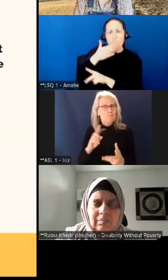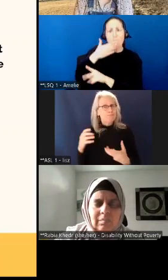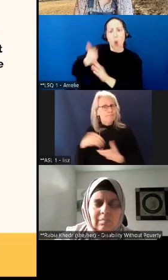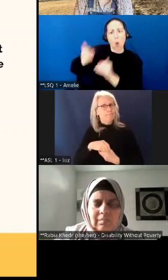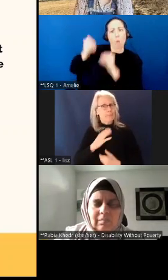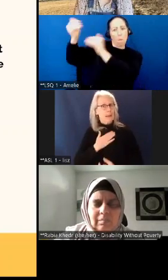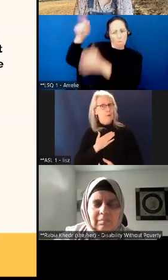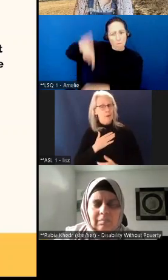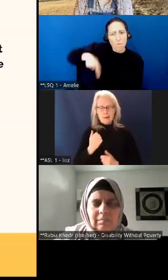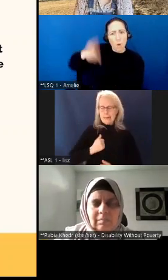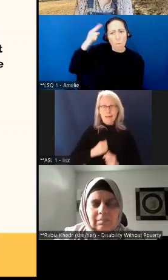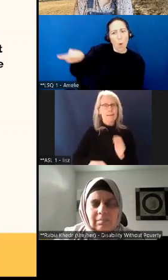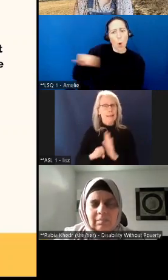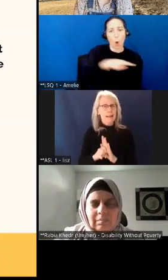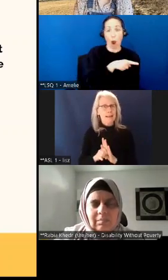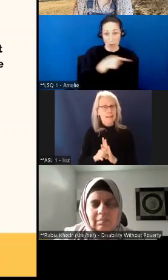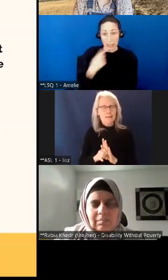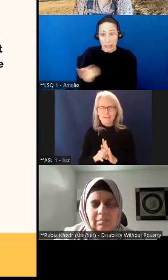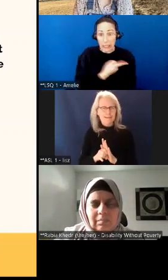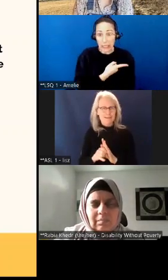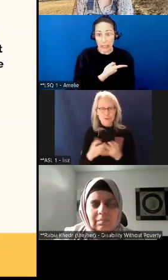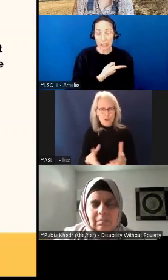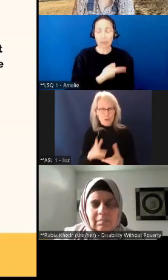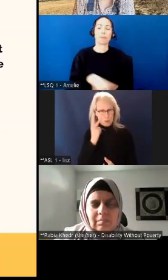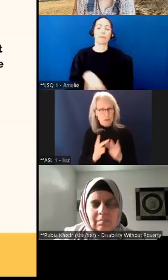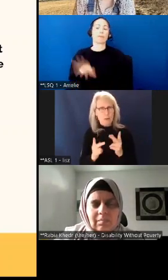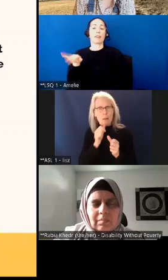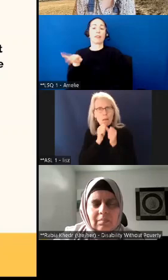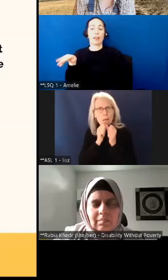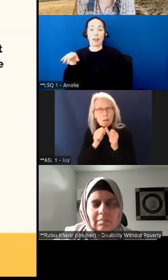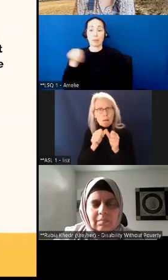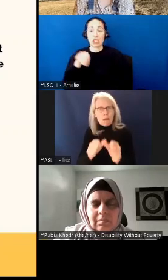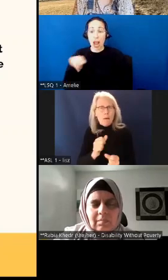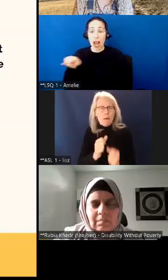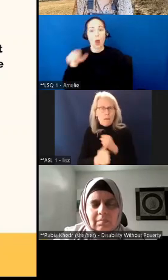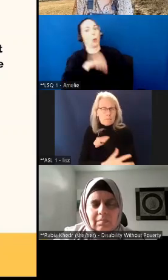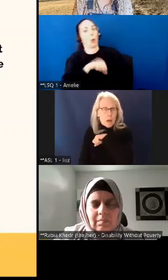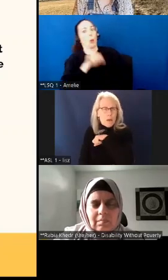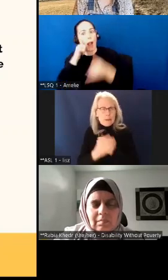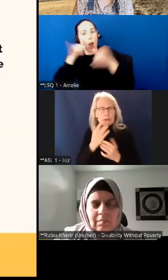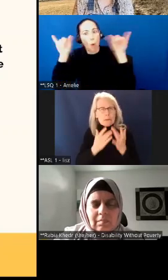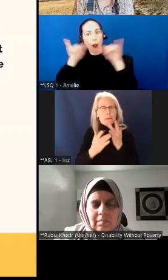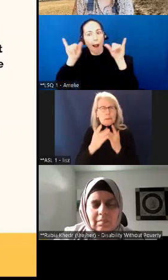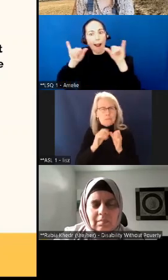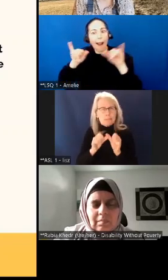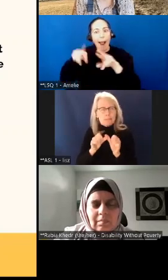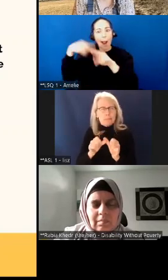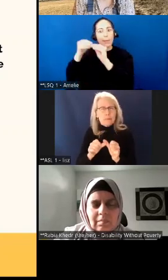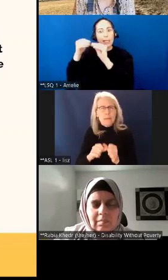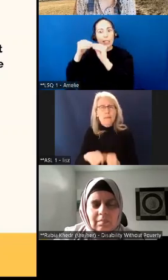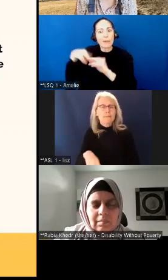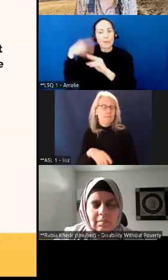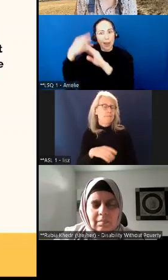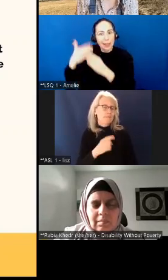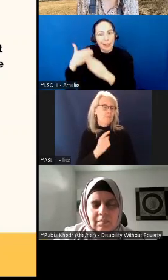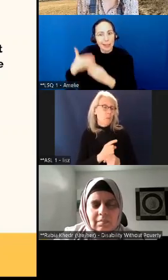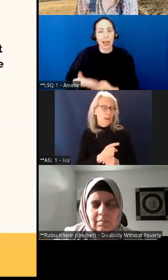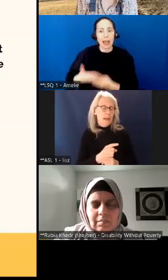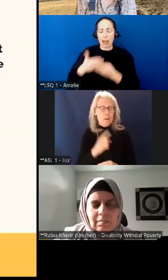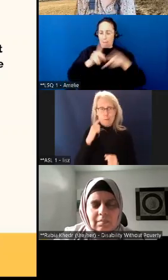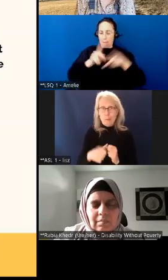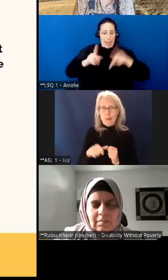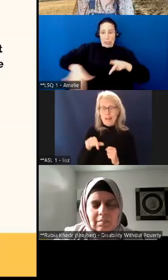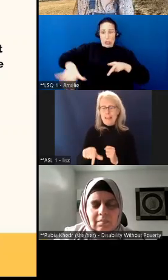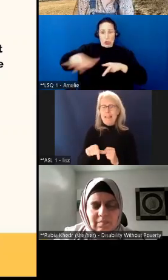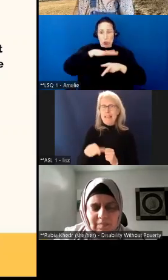Absolutely. And, you know, Rabia and anybody at DWP knows that I was extremely nervous going into